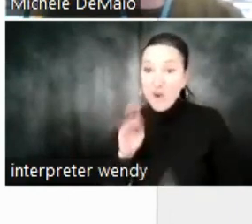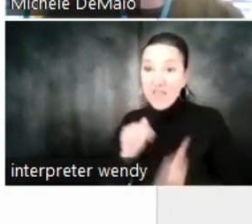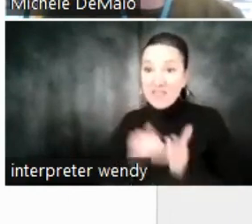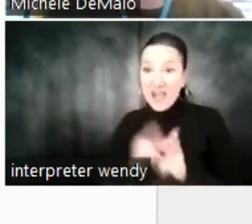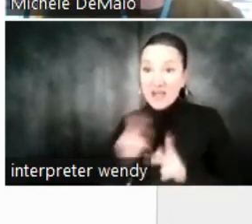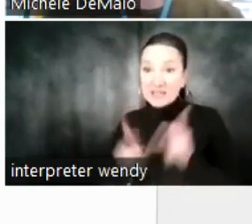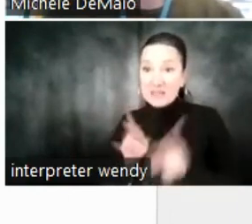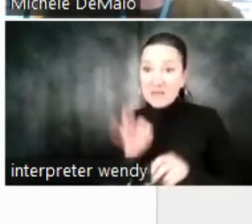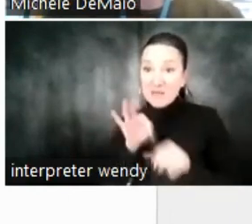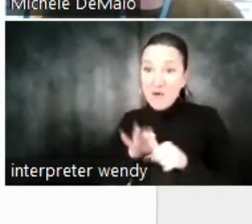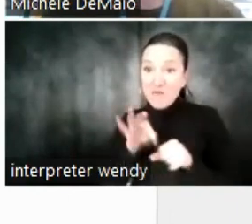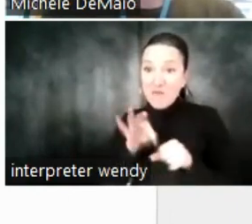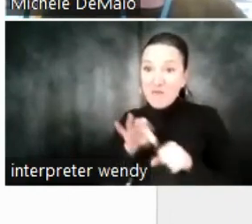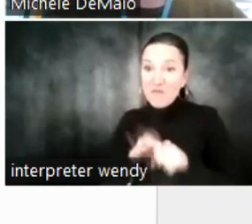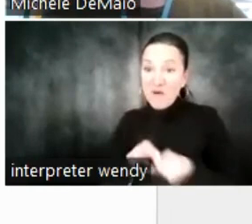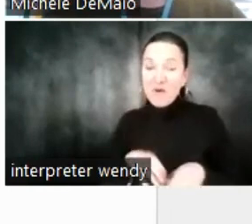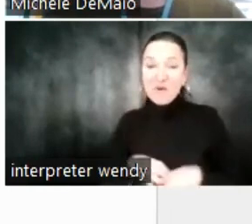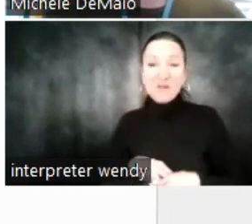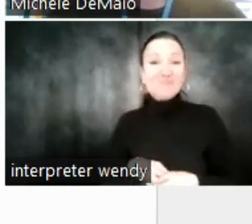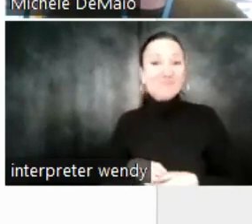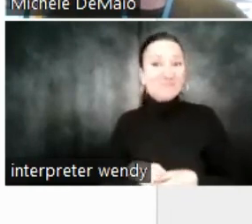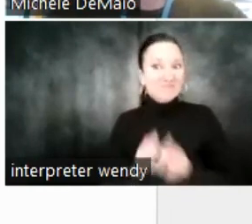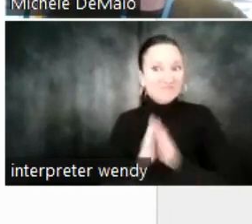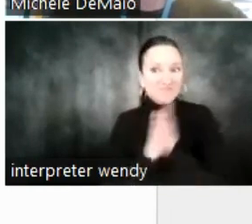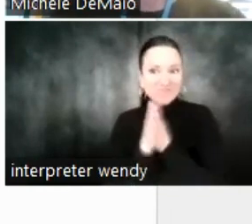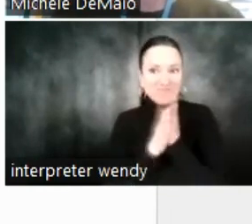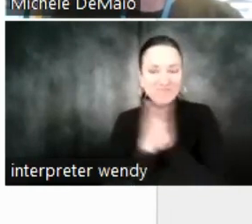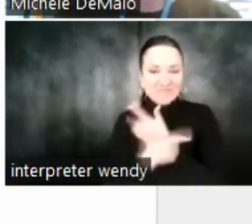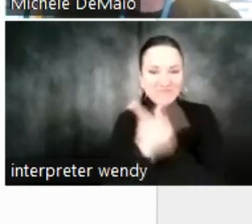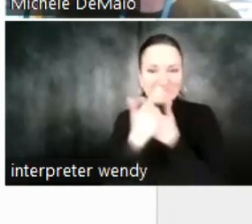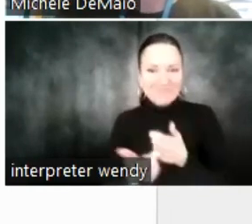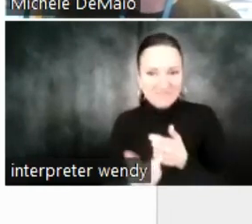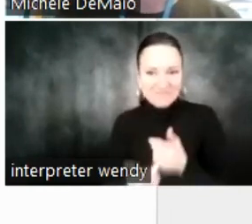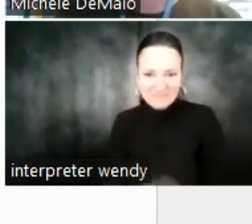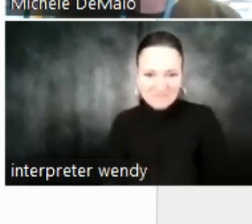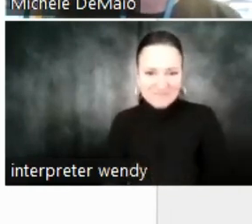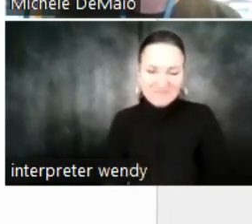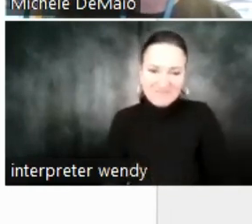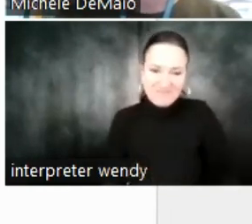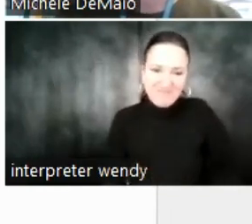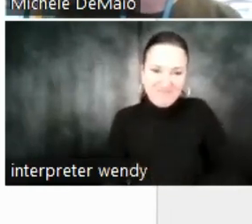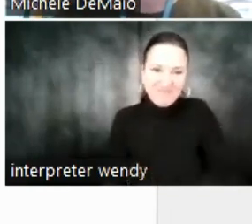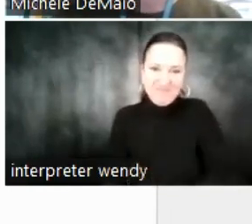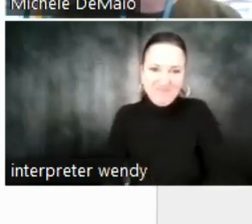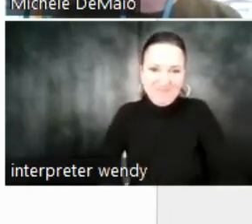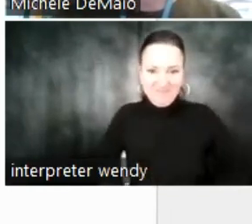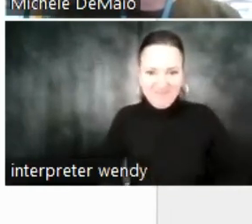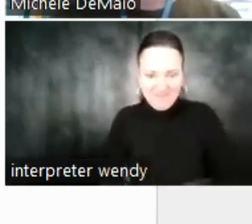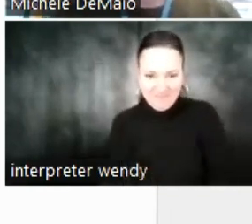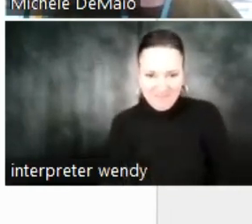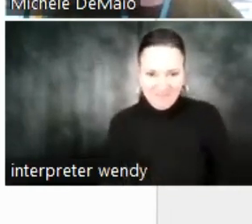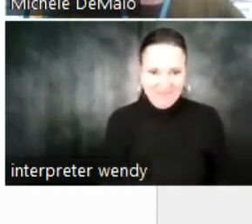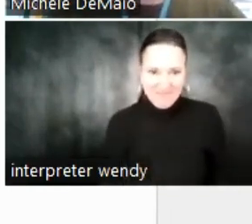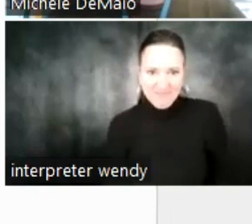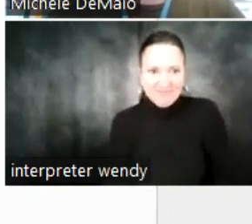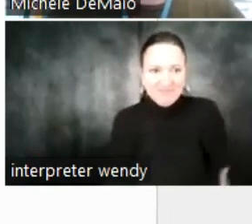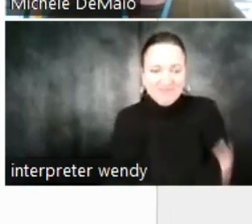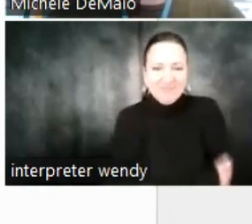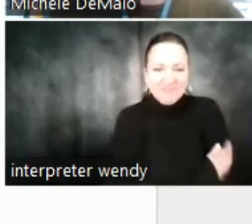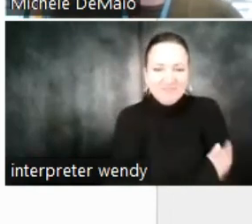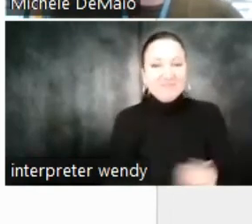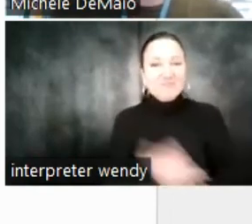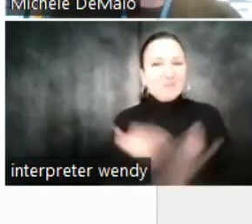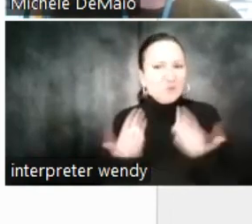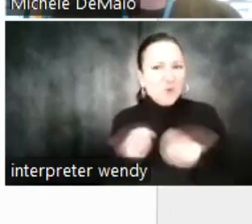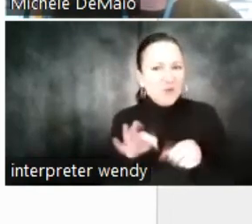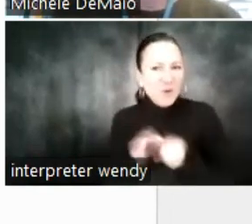in our contest, so a lot of interest, and we'd love for you to be part of that, too. So please visit that site and give a vote today. It's